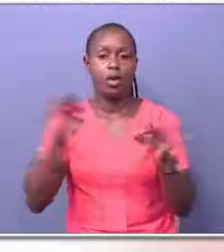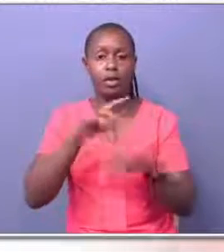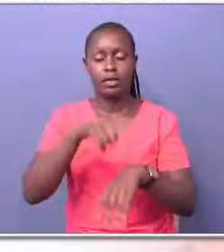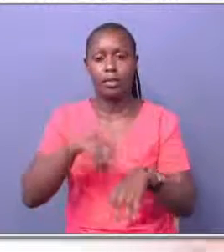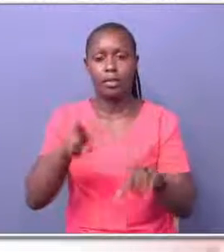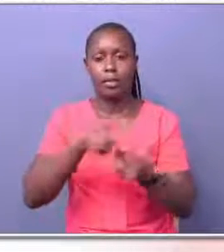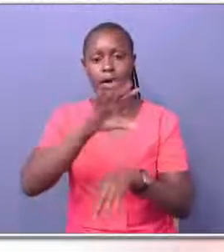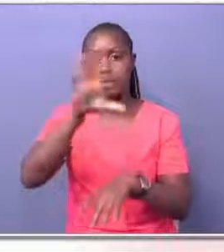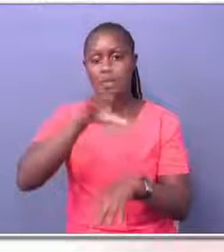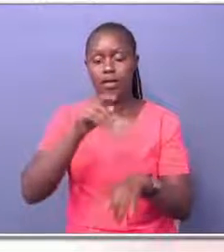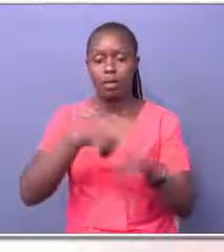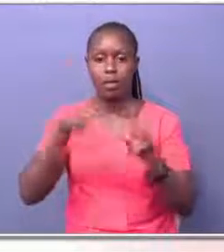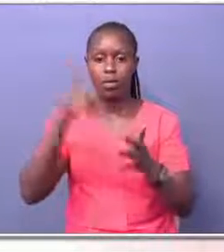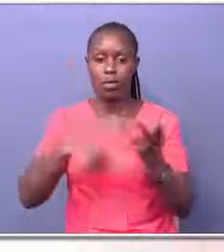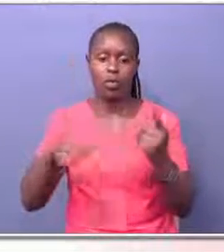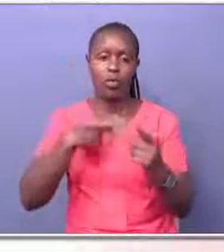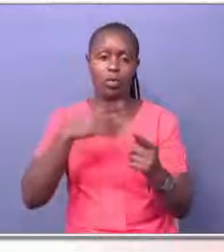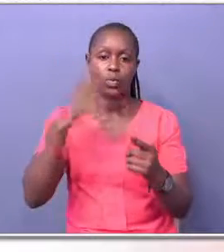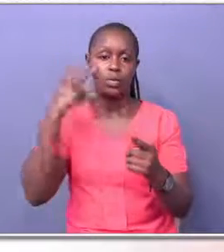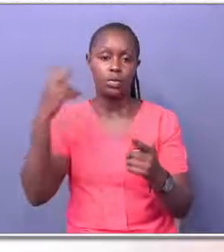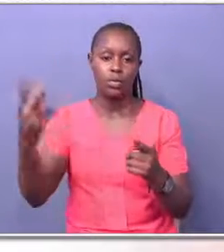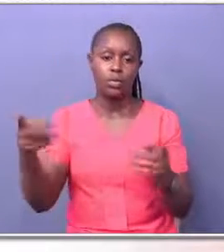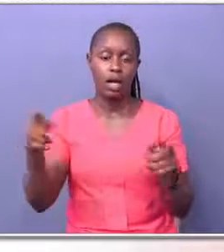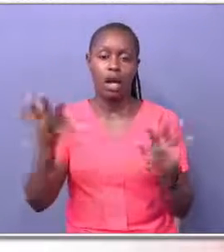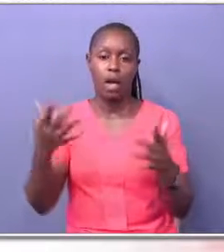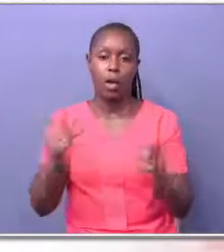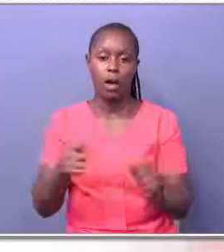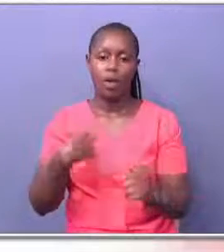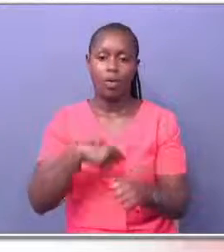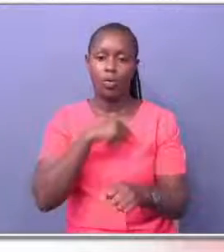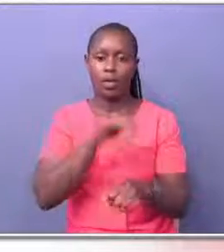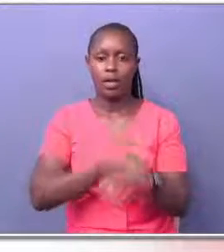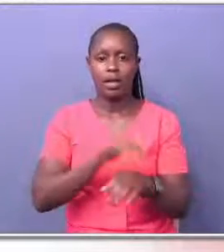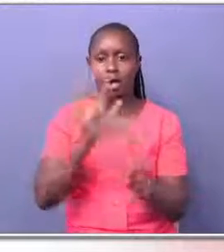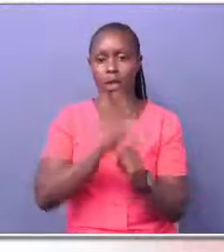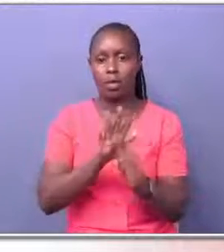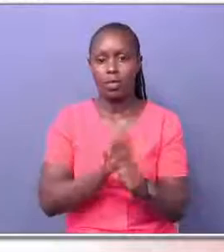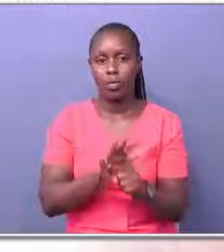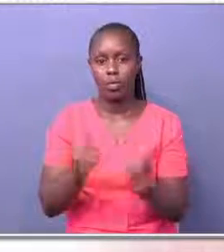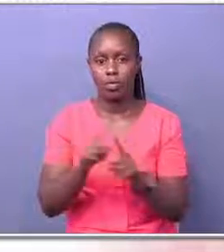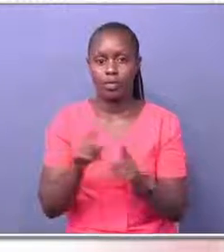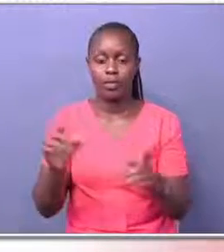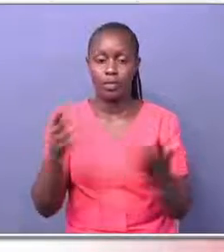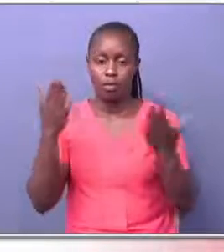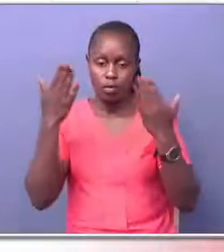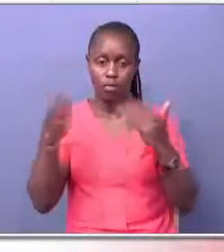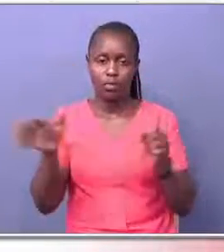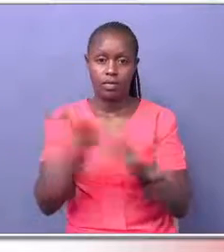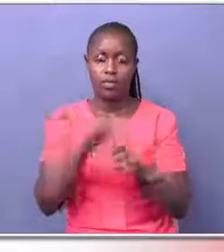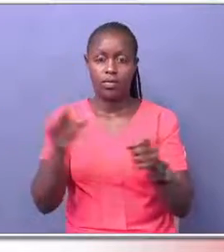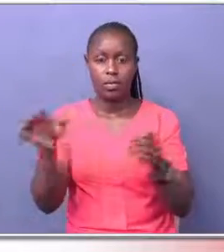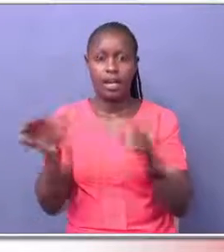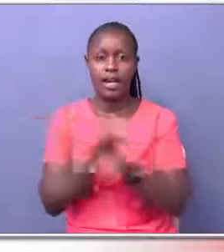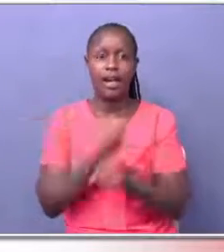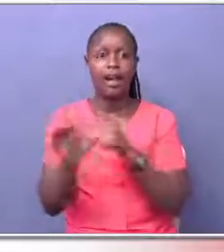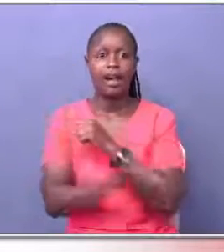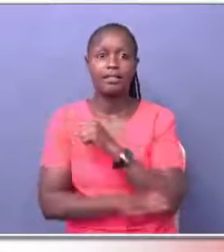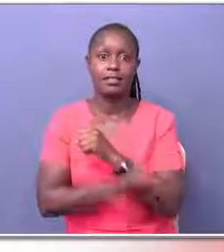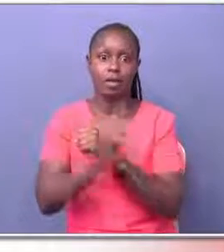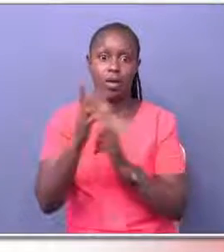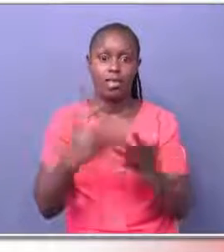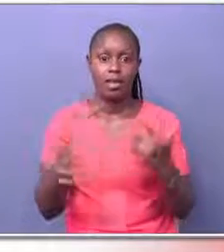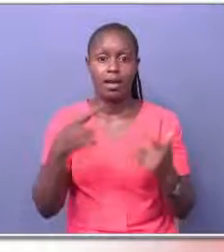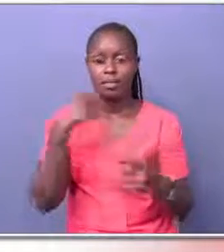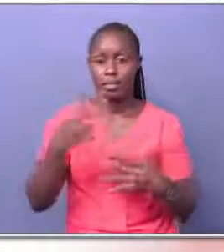HACON, but I want to see how can we get a lot more people to be able to bring cyber awareness to the entire country. One thing I tell people